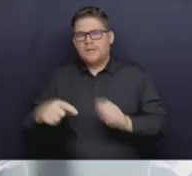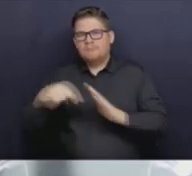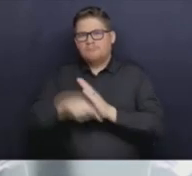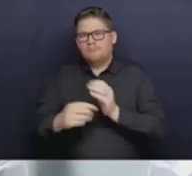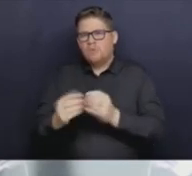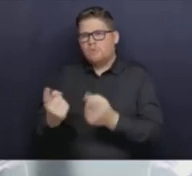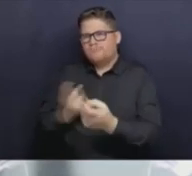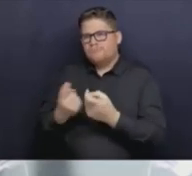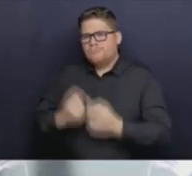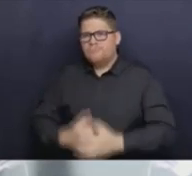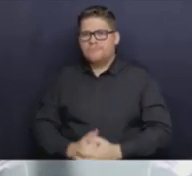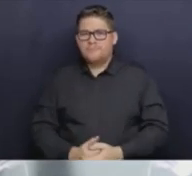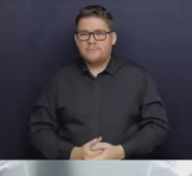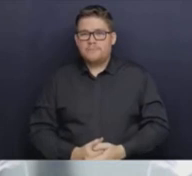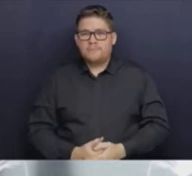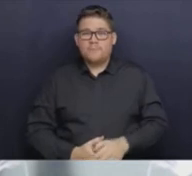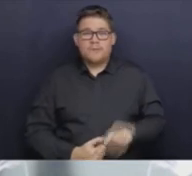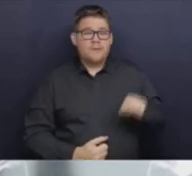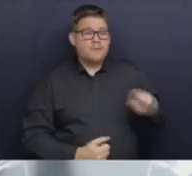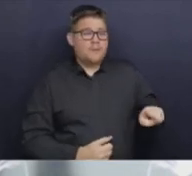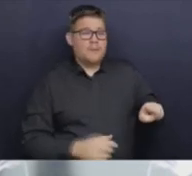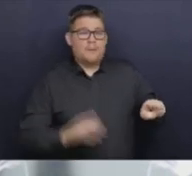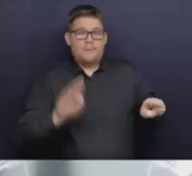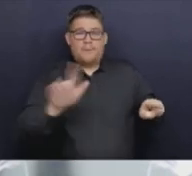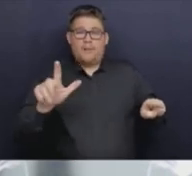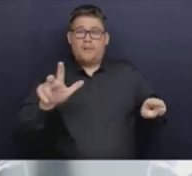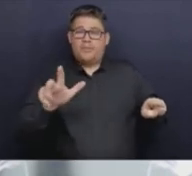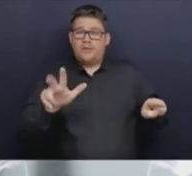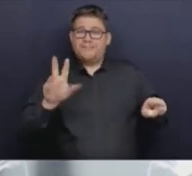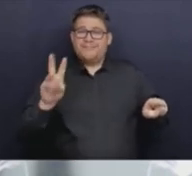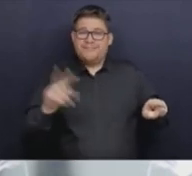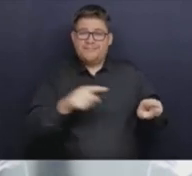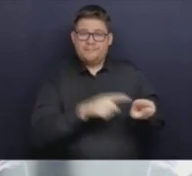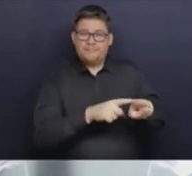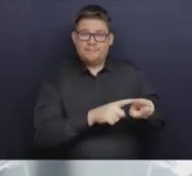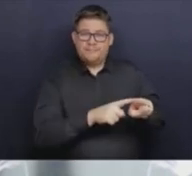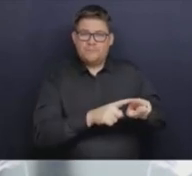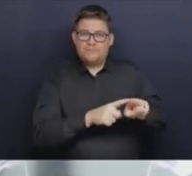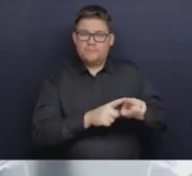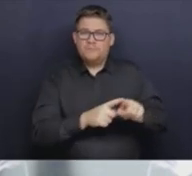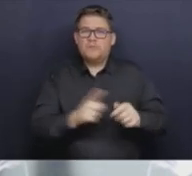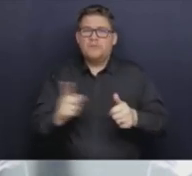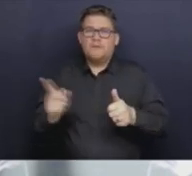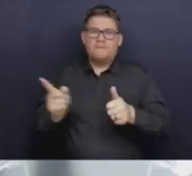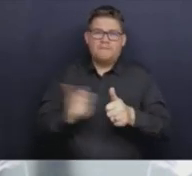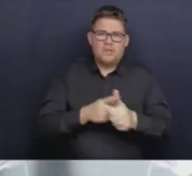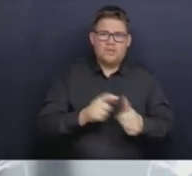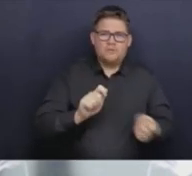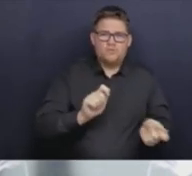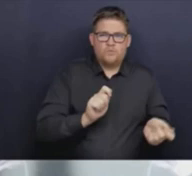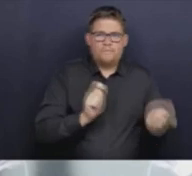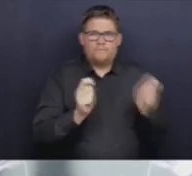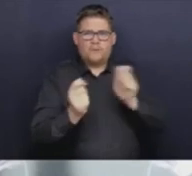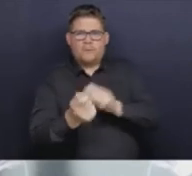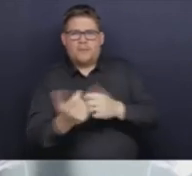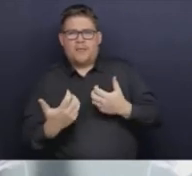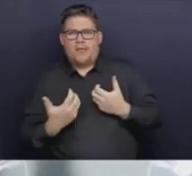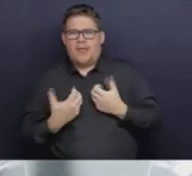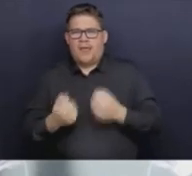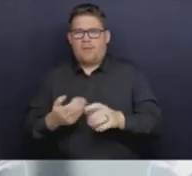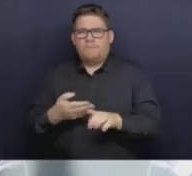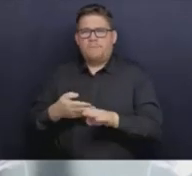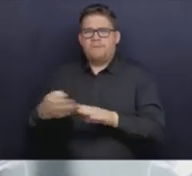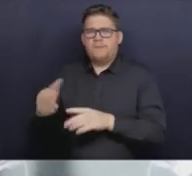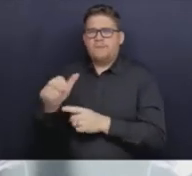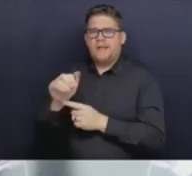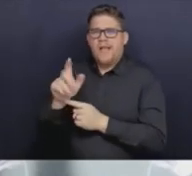Bill 36 is the first reform of the Health Professions Act in 30 years, considering the changes in